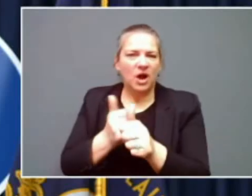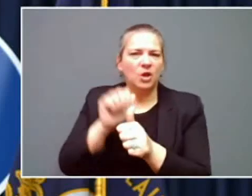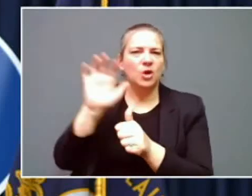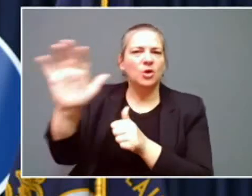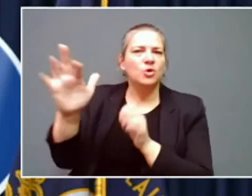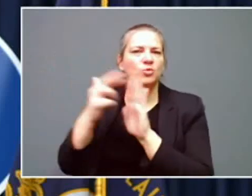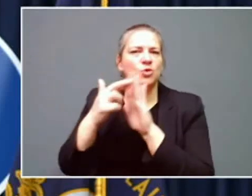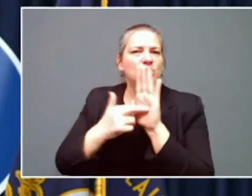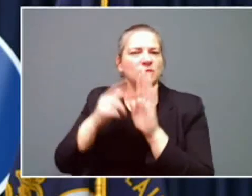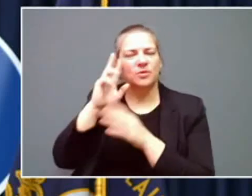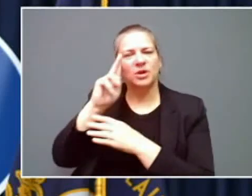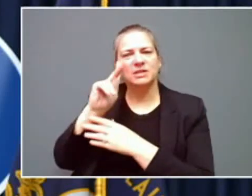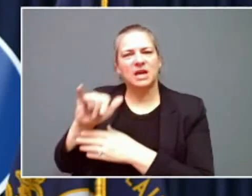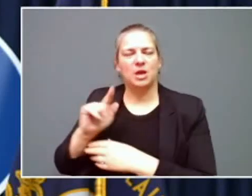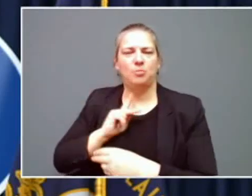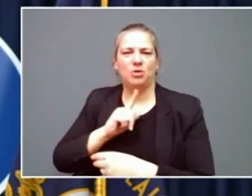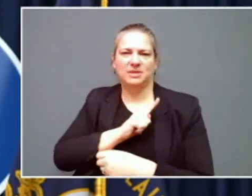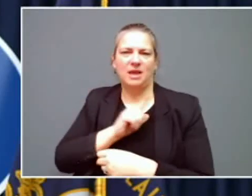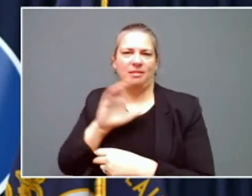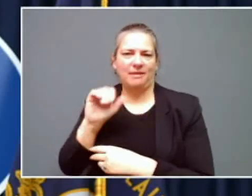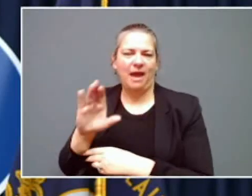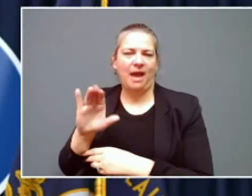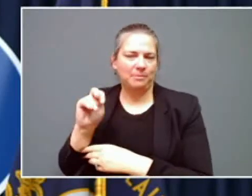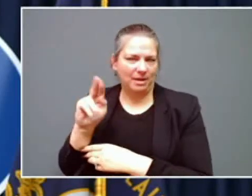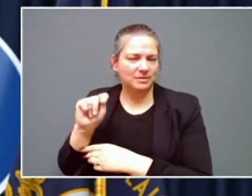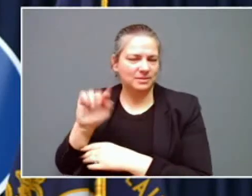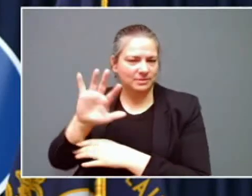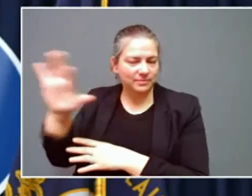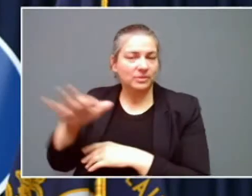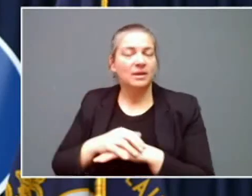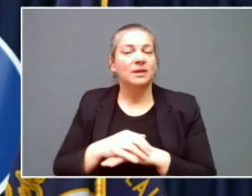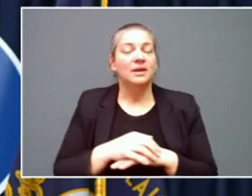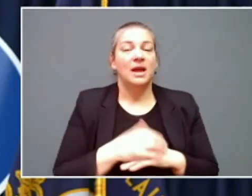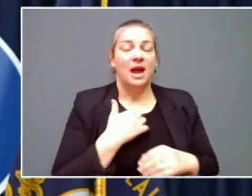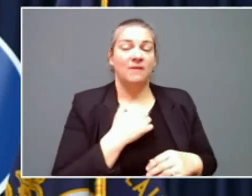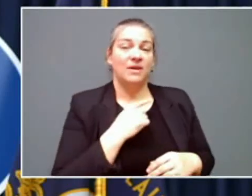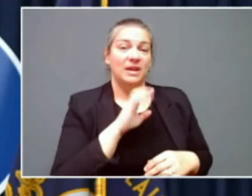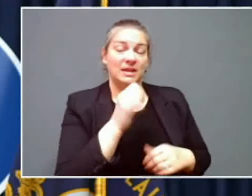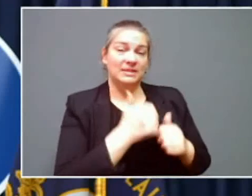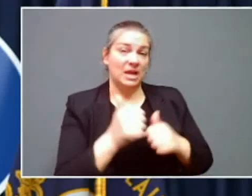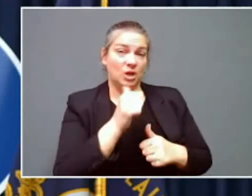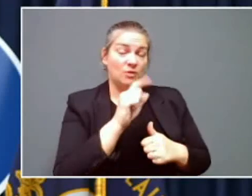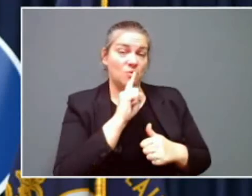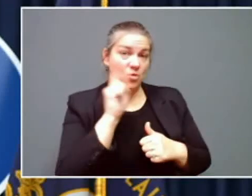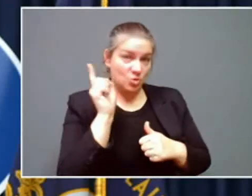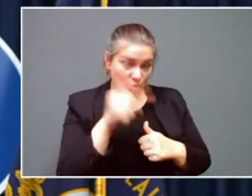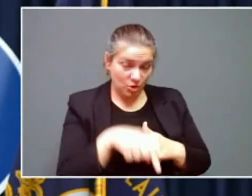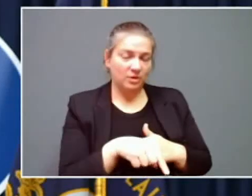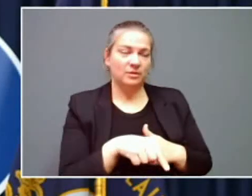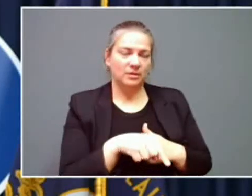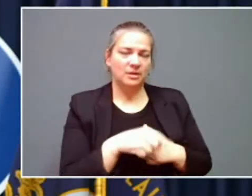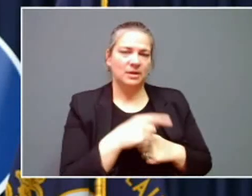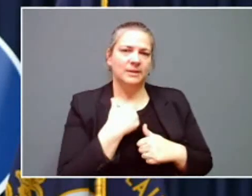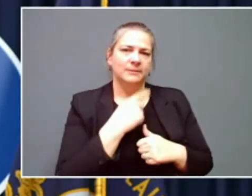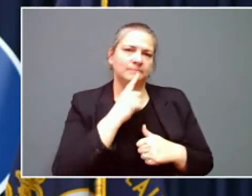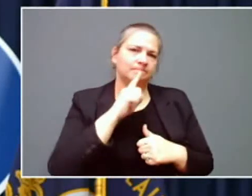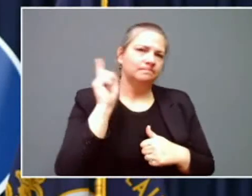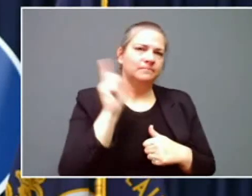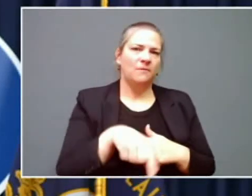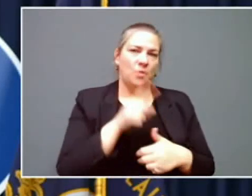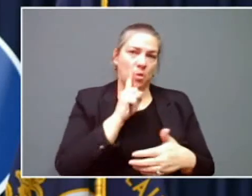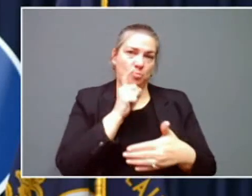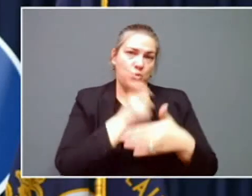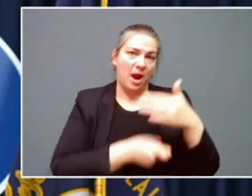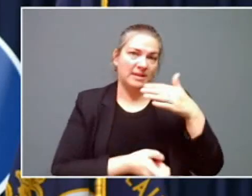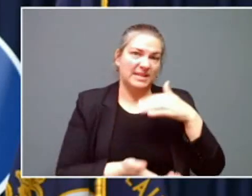Personnel Cabinet. I've also issued an executive order to protect Kentuckians from price gouging that can occur during emergencies like